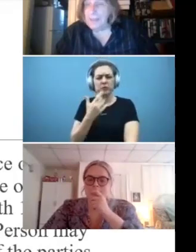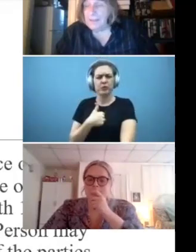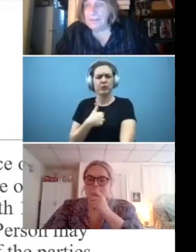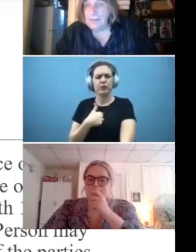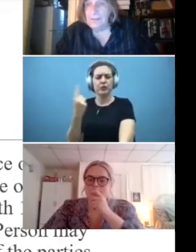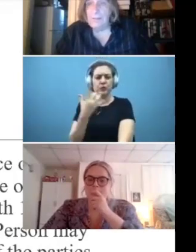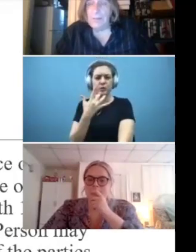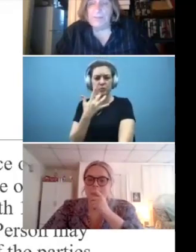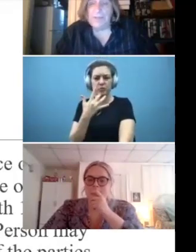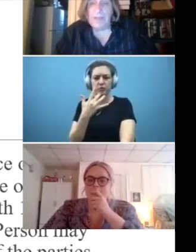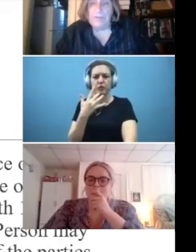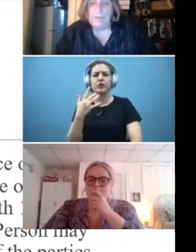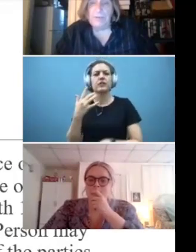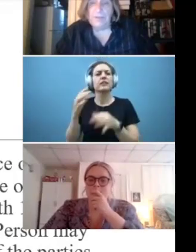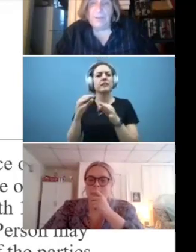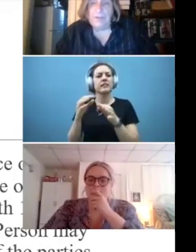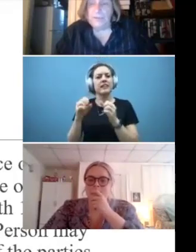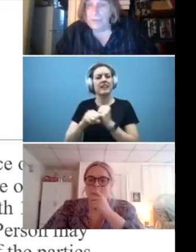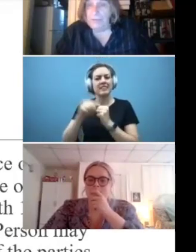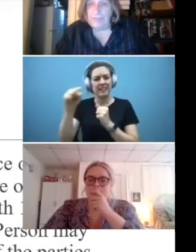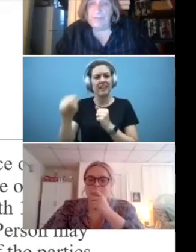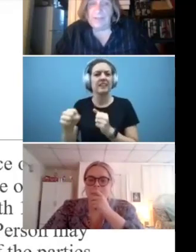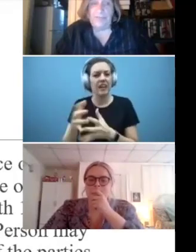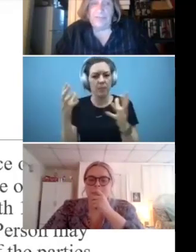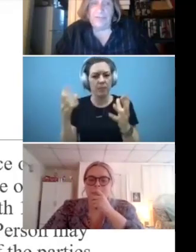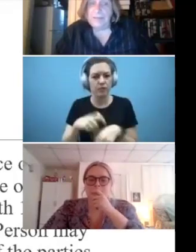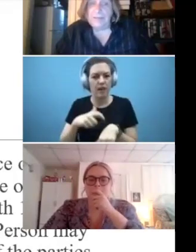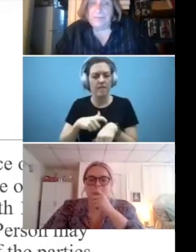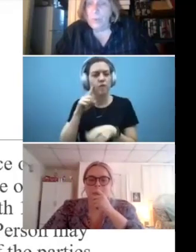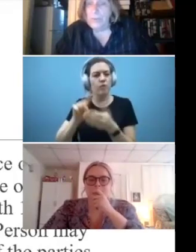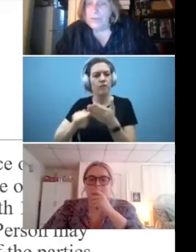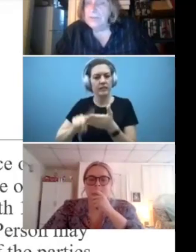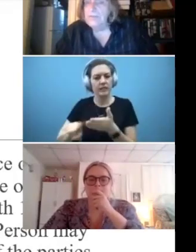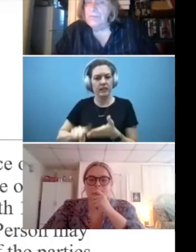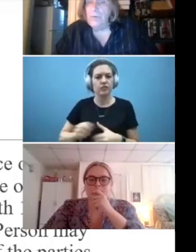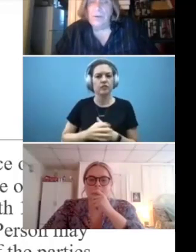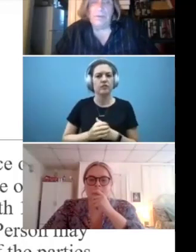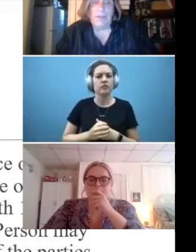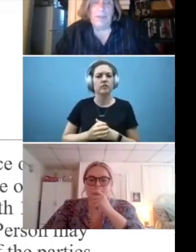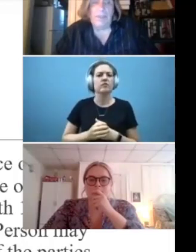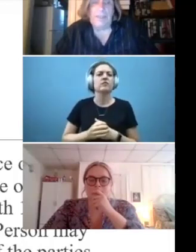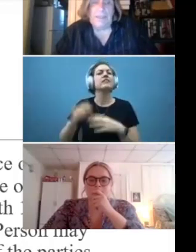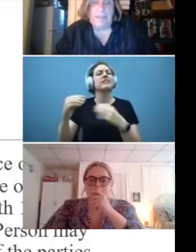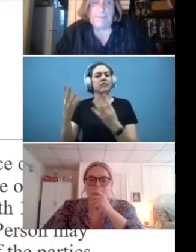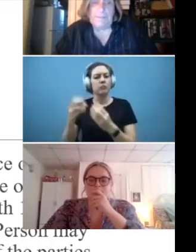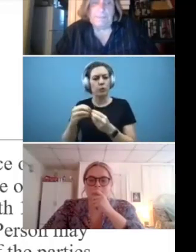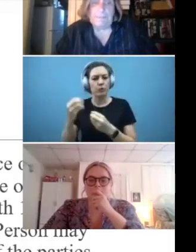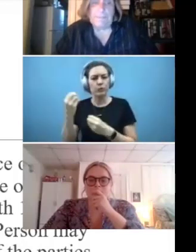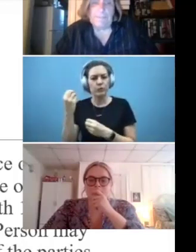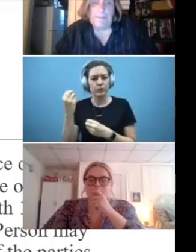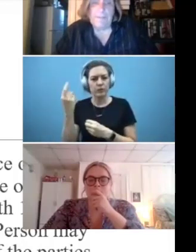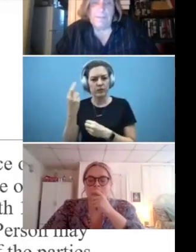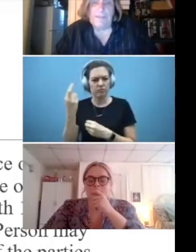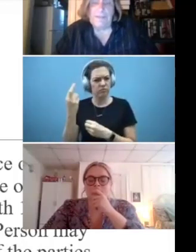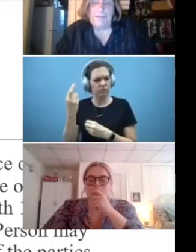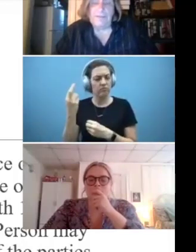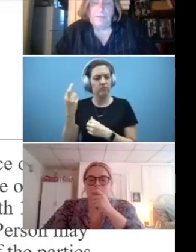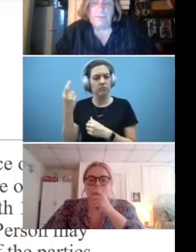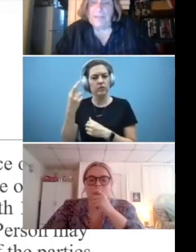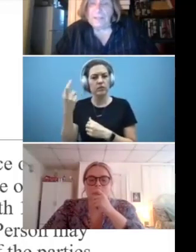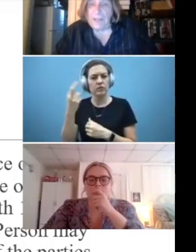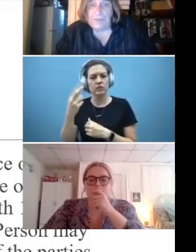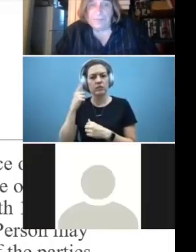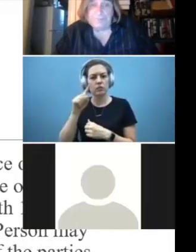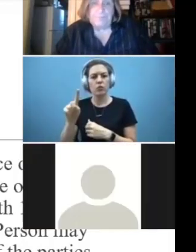extending the amount of time to do an investigation. That gives more reason for the, um, the things